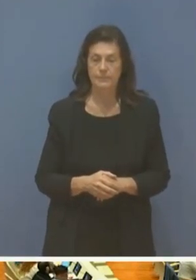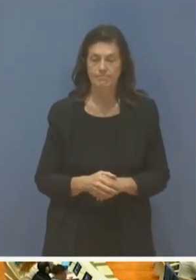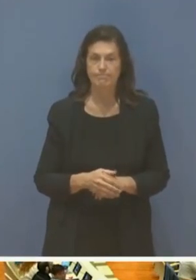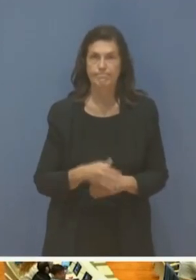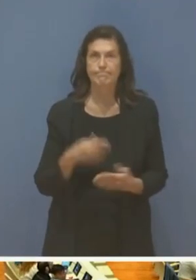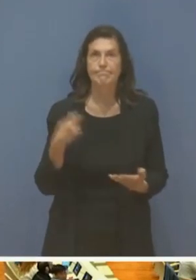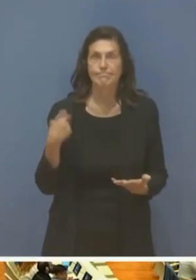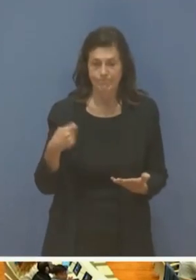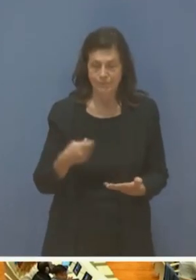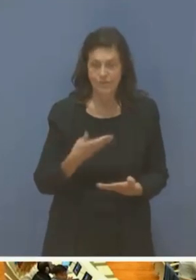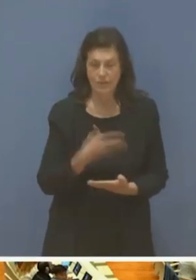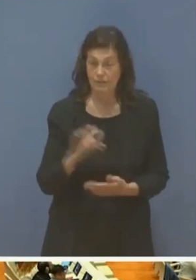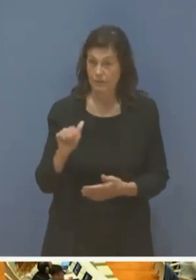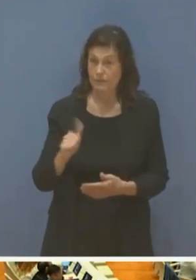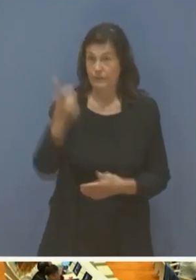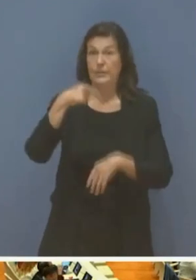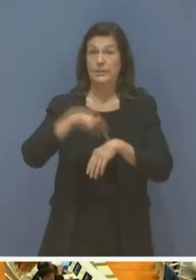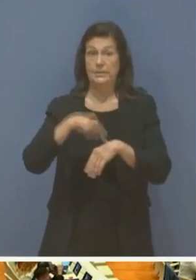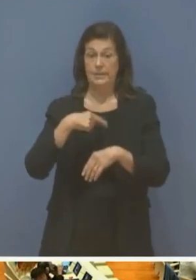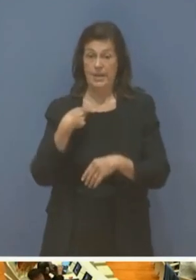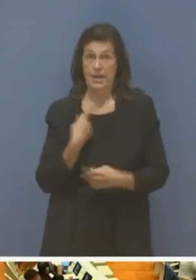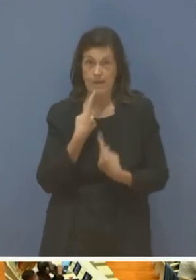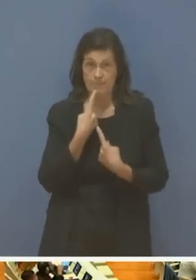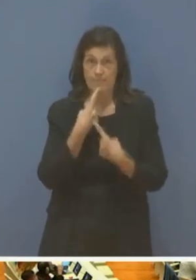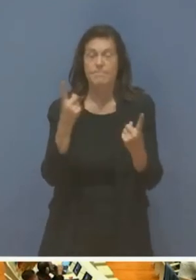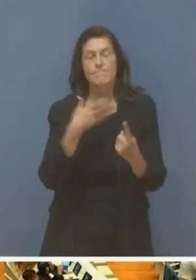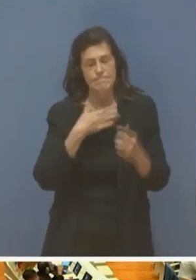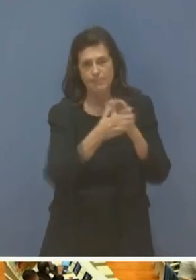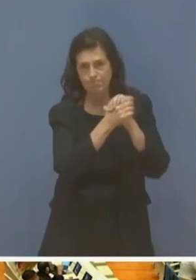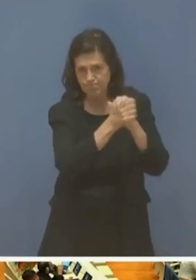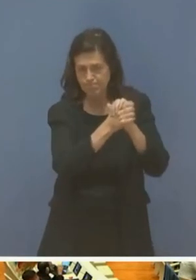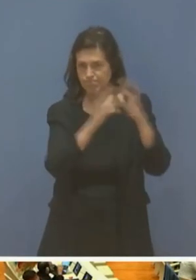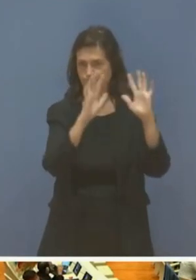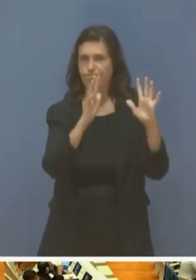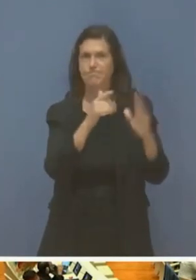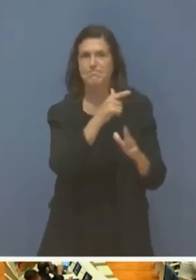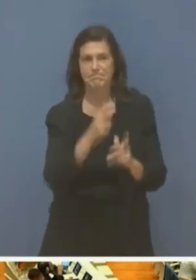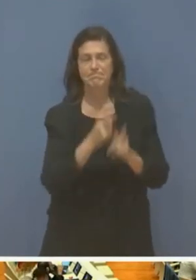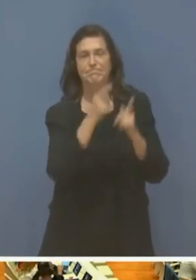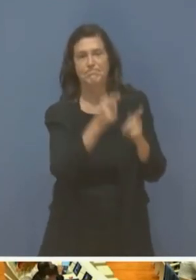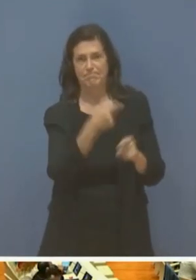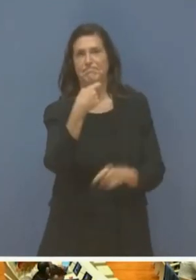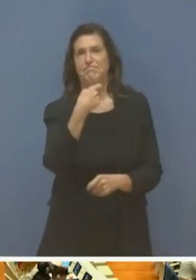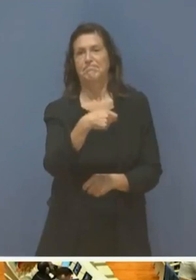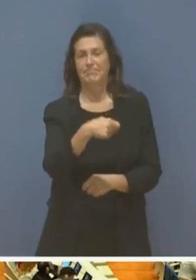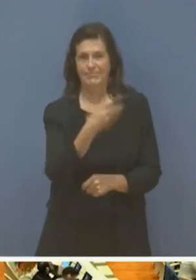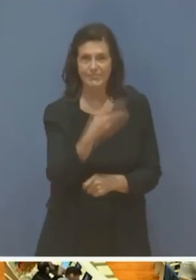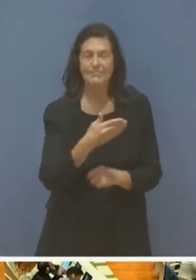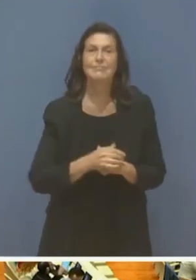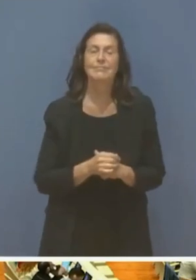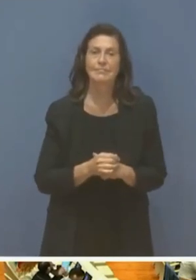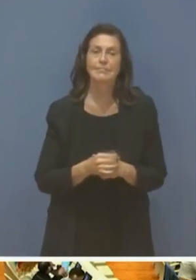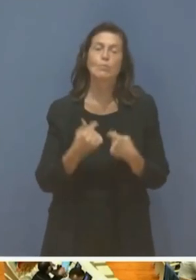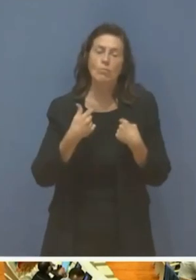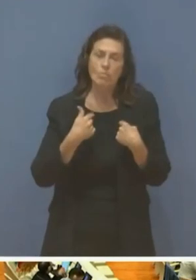As it is the first time that I am taking the floor, allow me to congratulate you on your appointment. We thank the Secretary for having